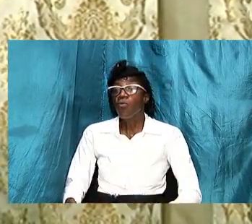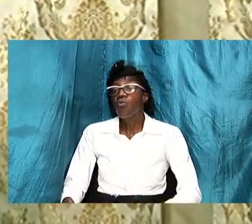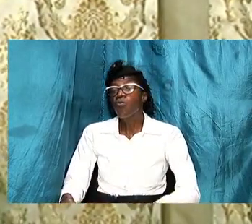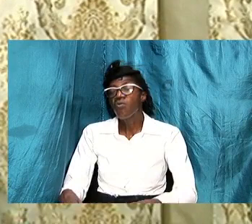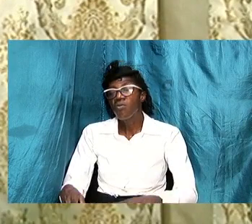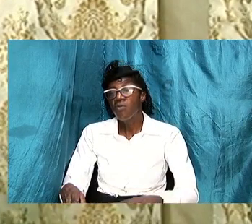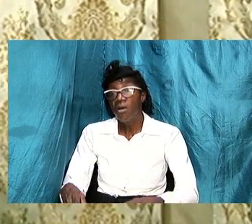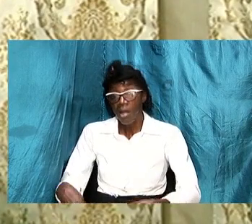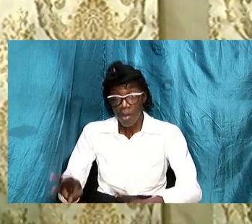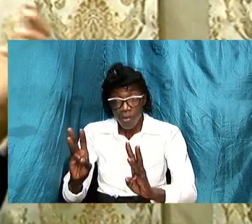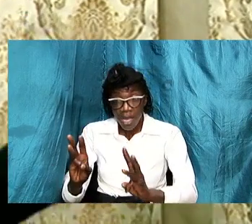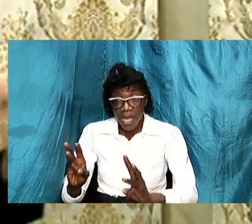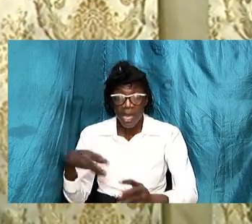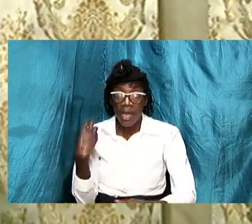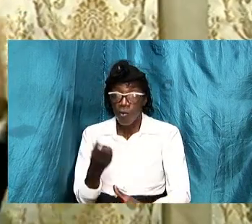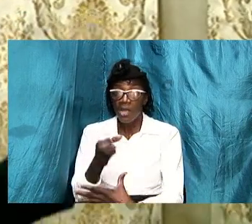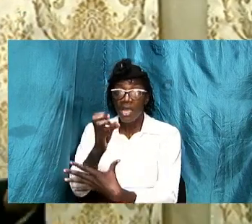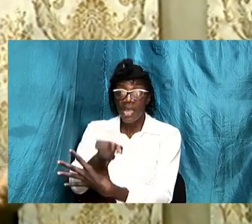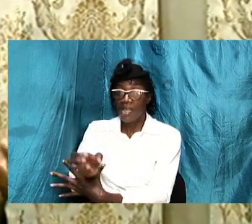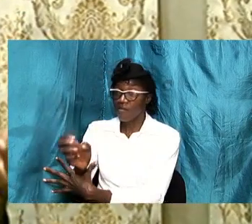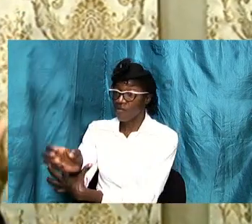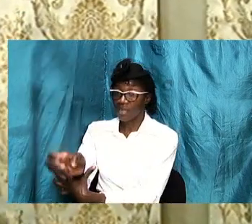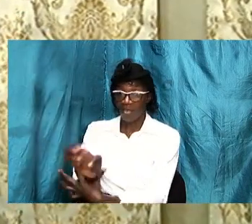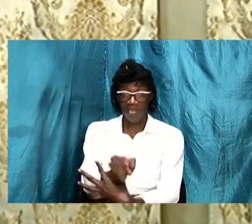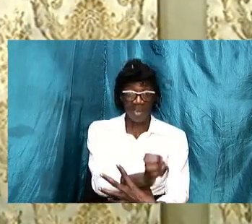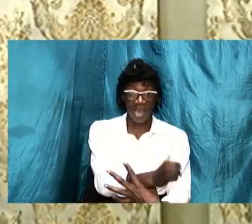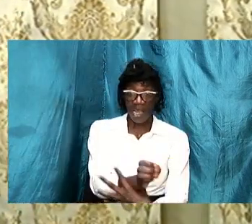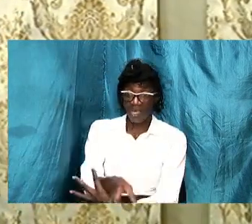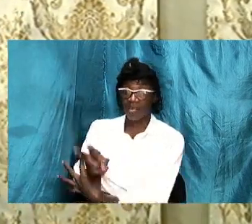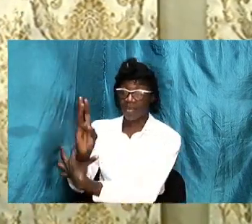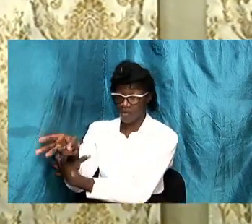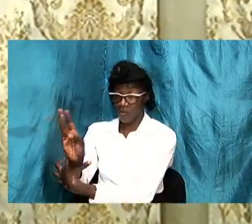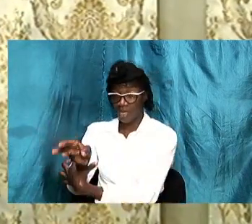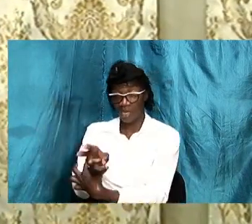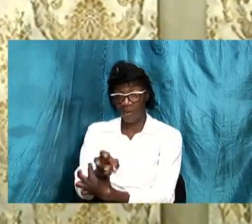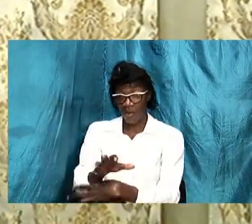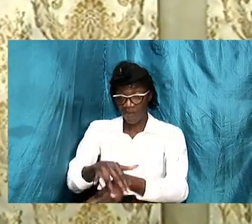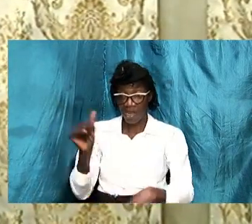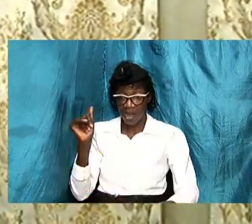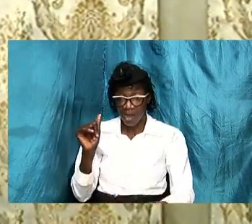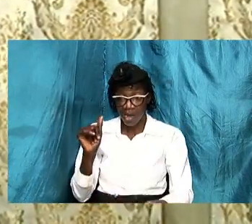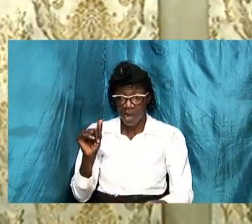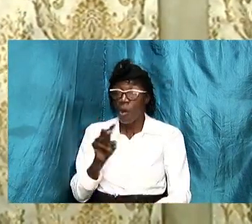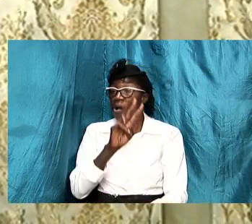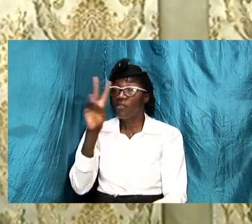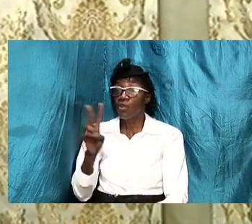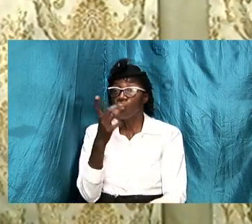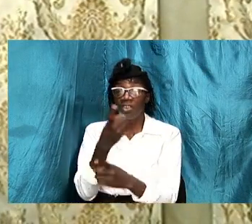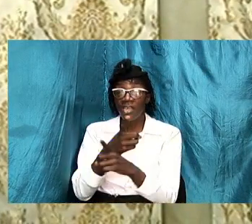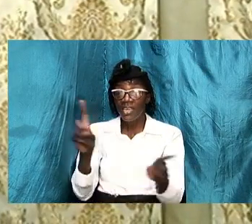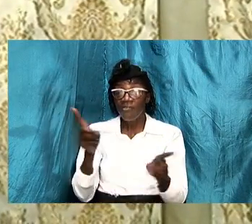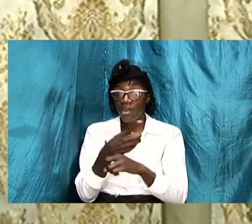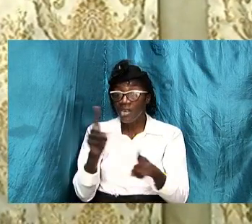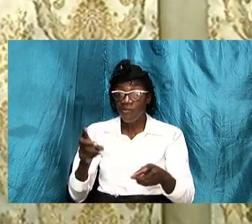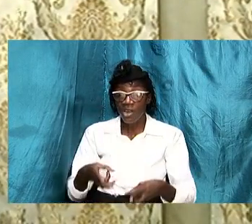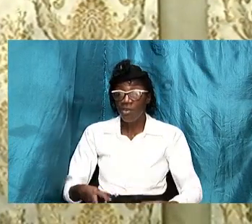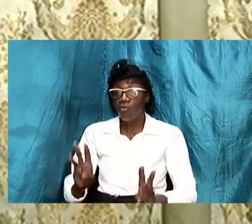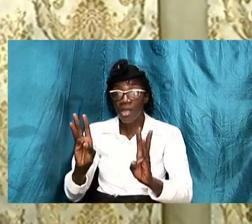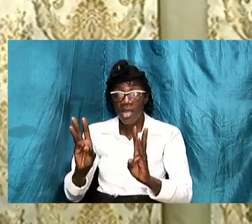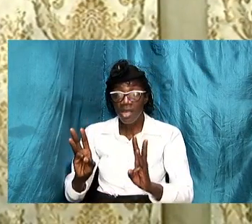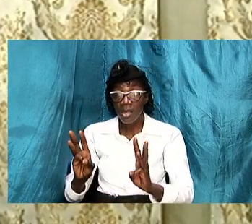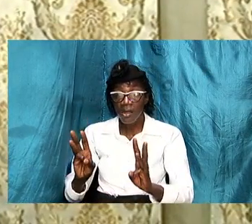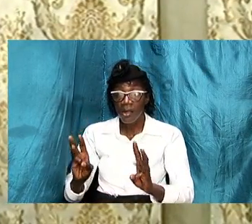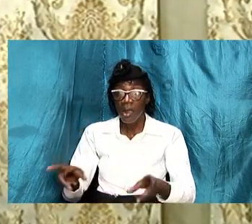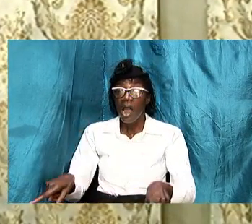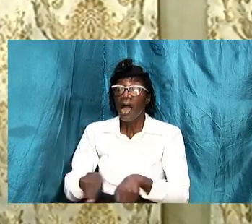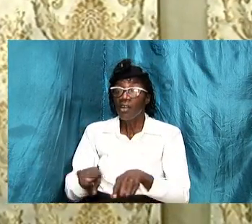per se we know that we have been called to evangelize and we have to use different methodologies as we go but while